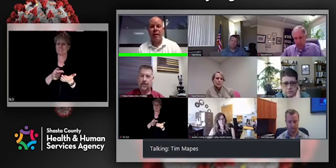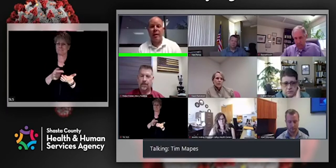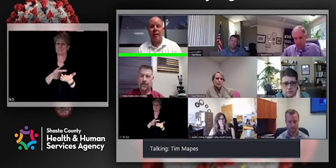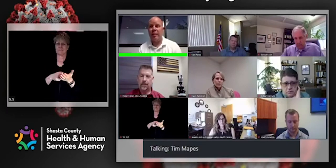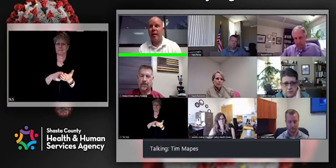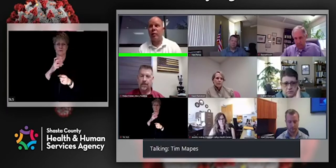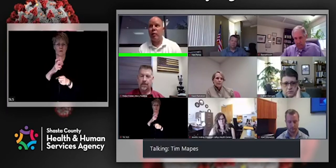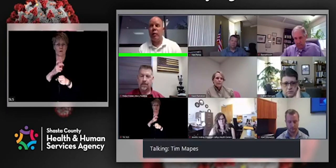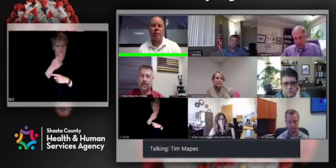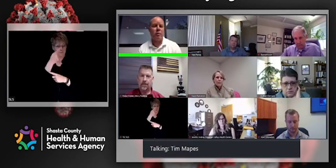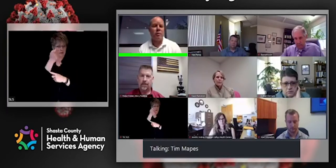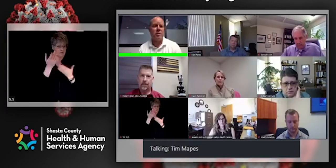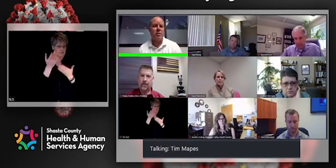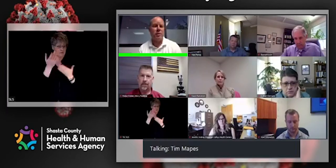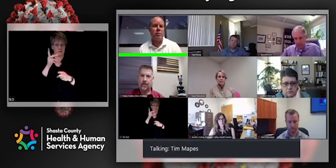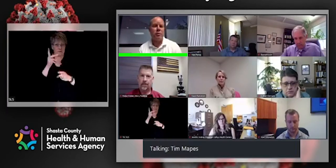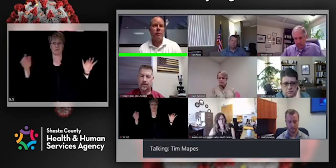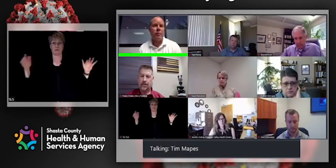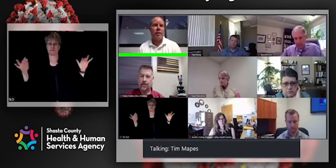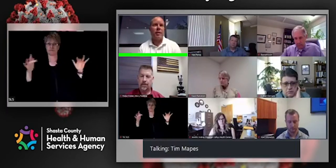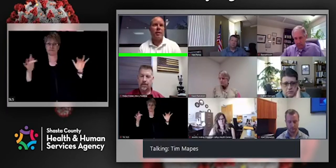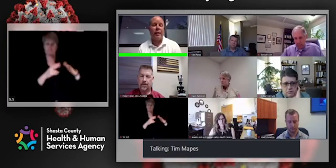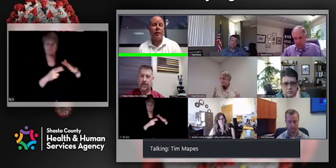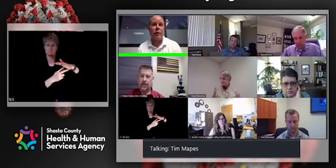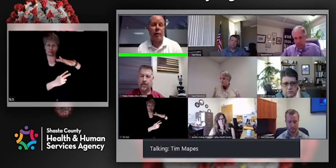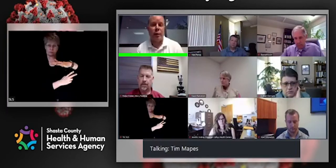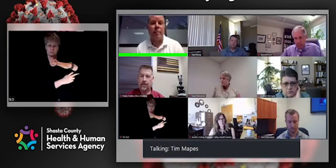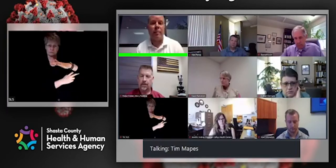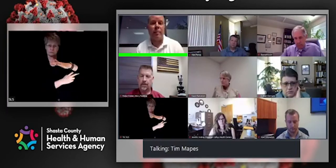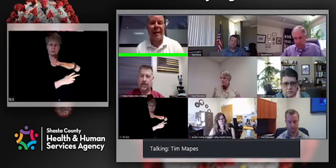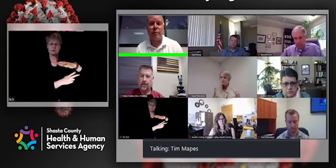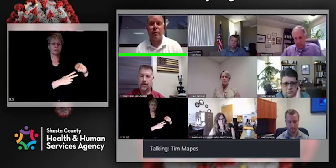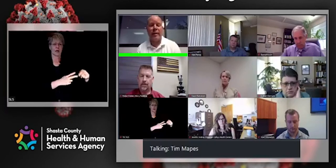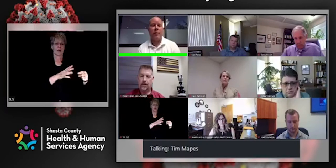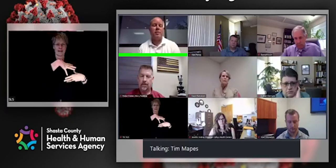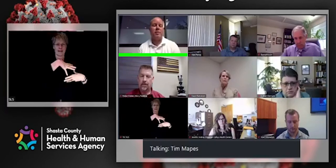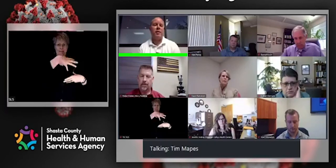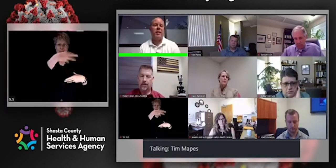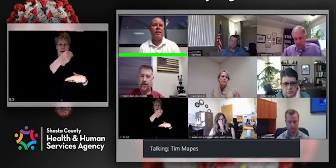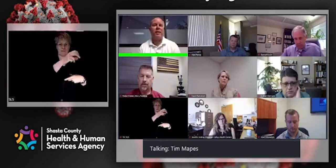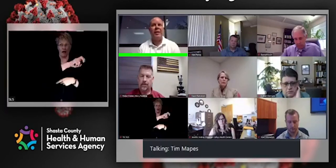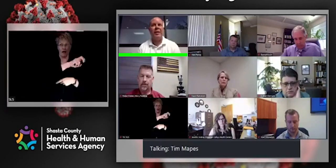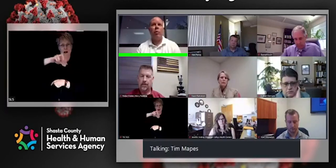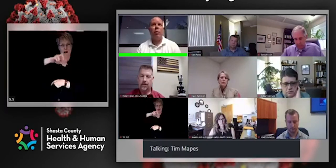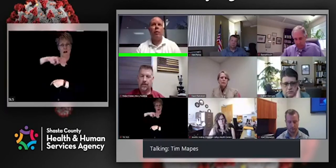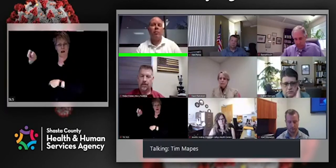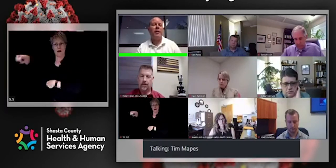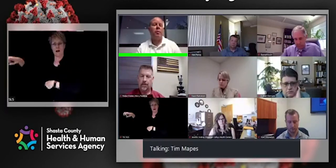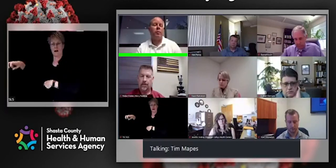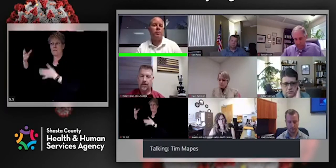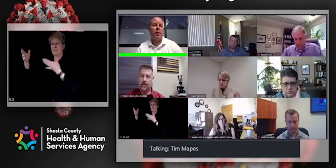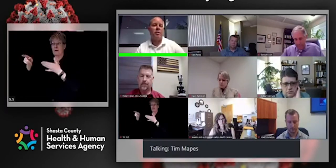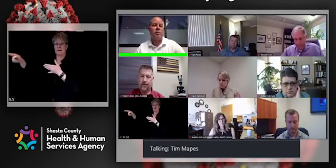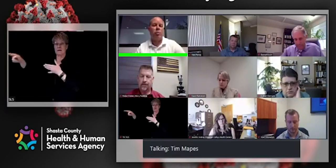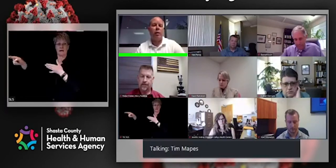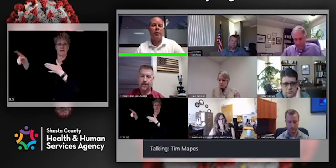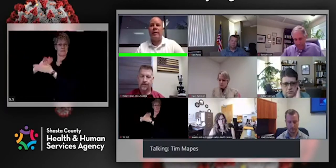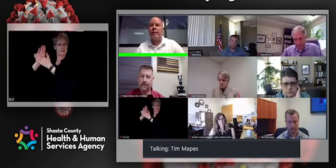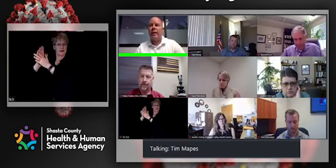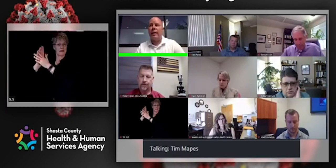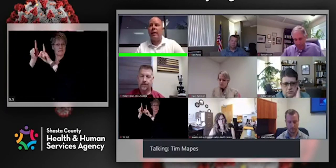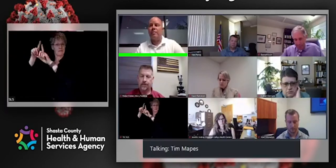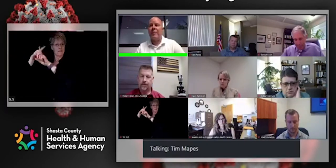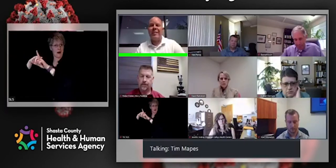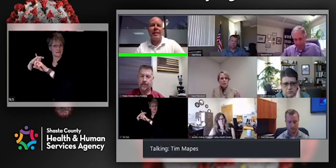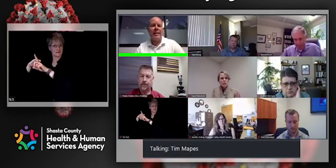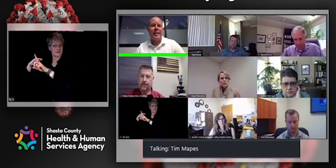Shasta County. And, and I, I know we had heard that some of those folks that gathered there were from out of the area. So that kind of might hinder the response